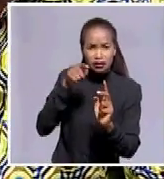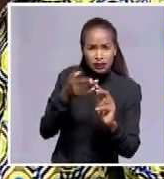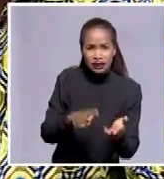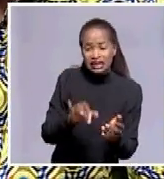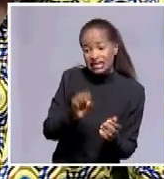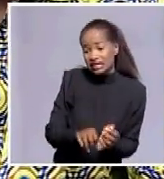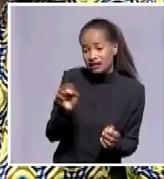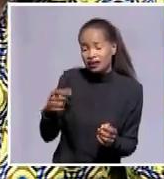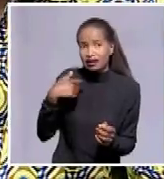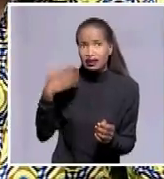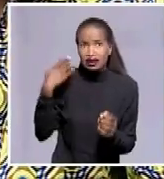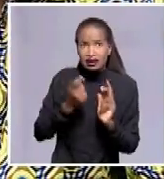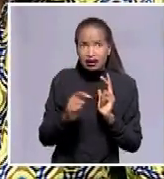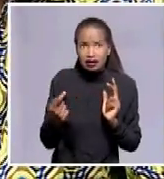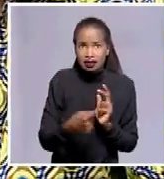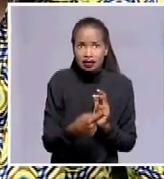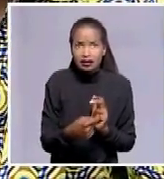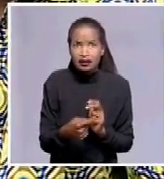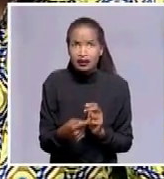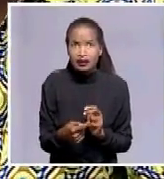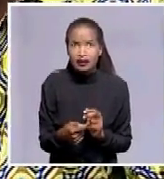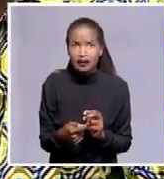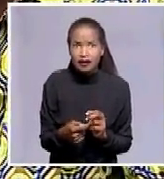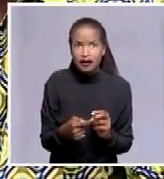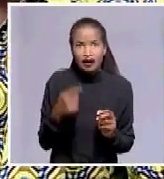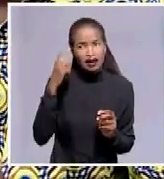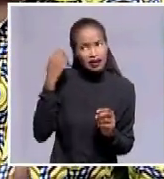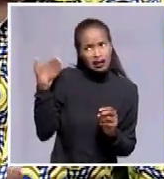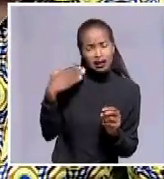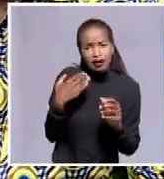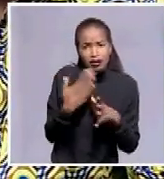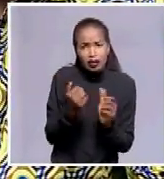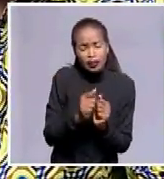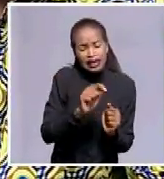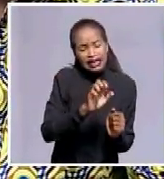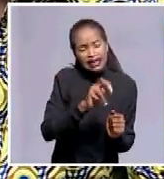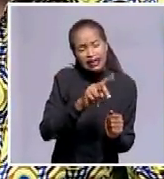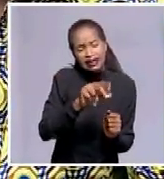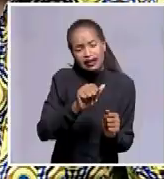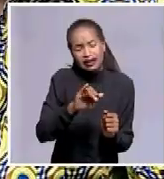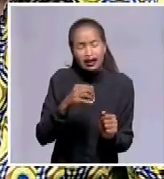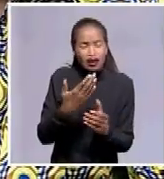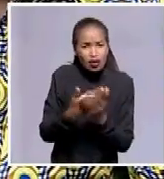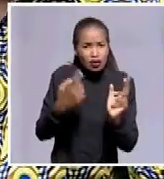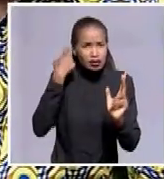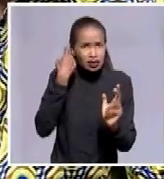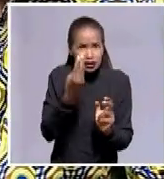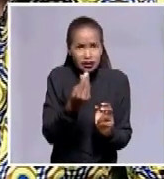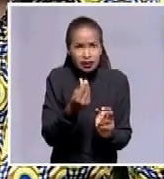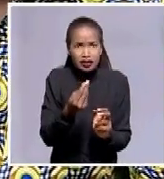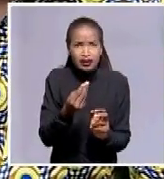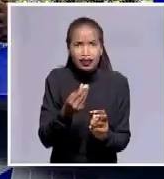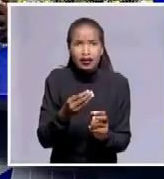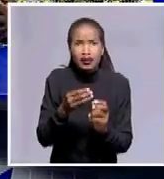I was Secretary General of the party and then my counterpart then was Tendai Beatty, who was a former Minister of Finance in political